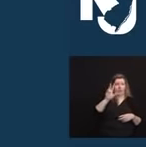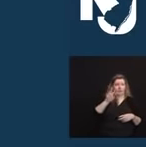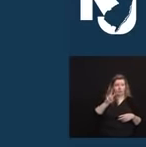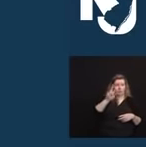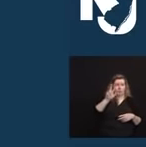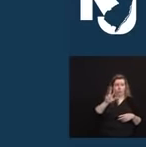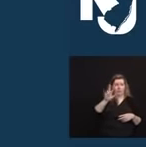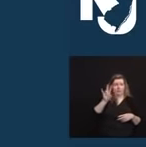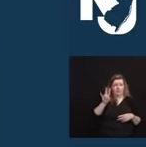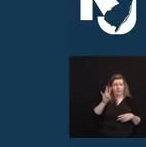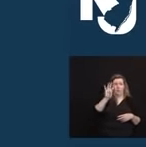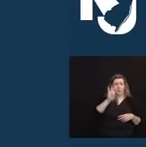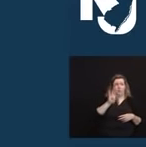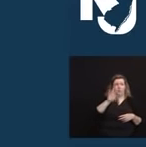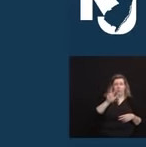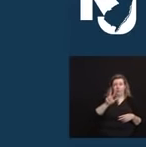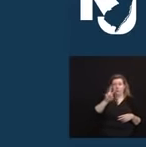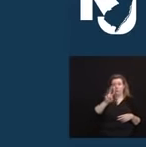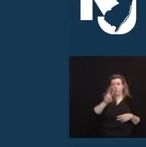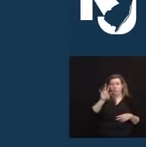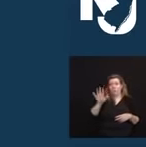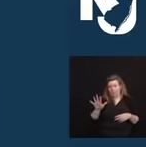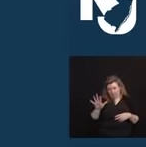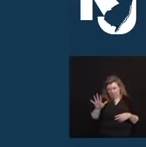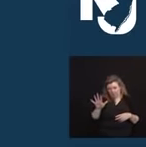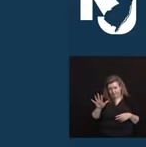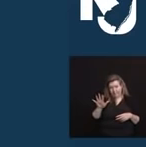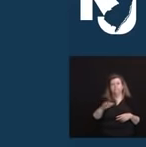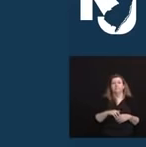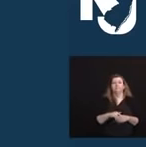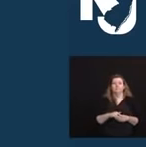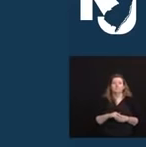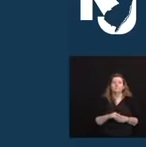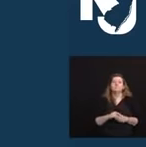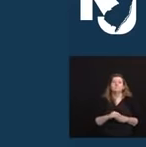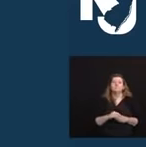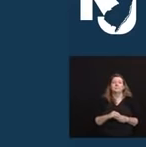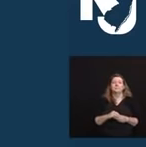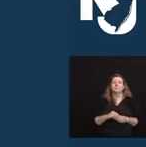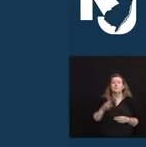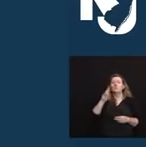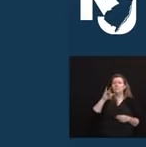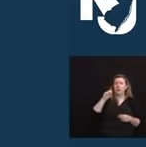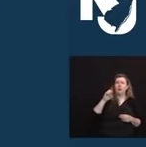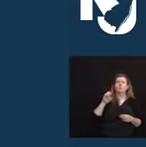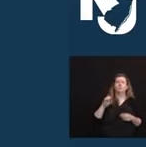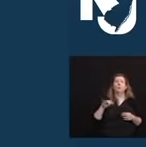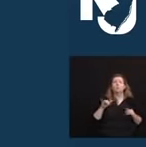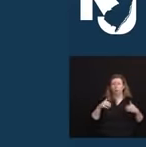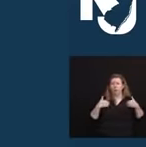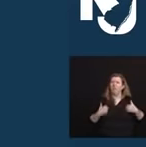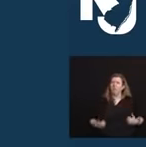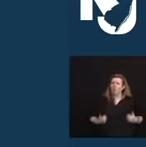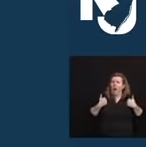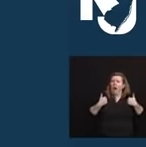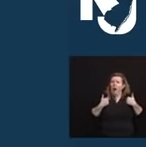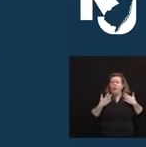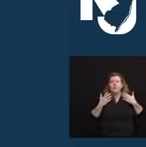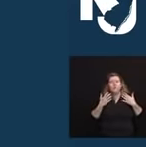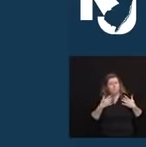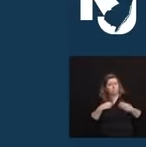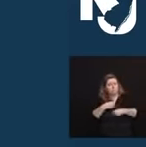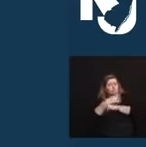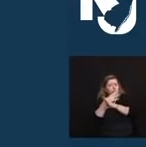-237-4325. RISE also offers live support from specialists and